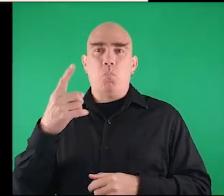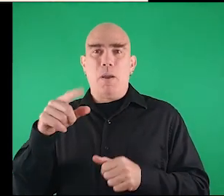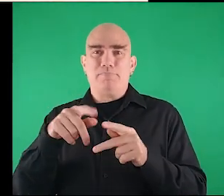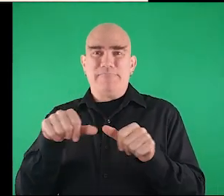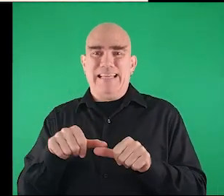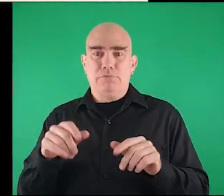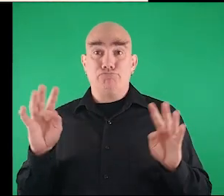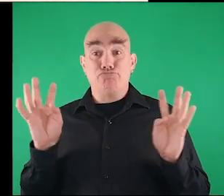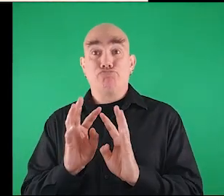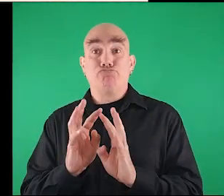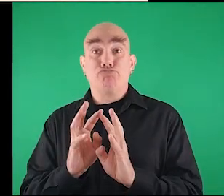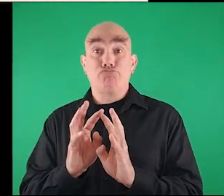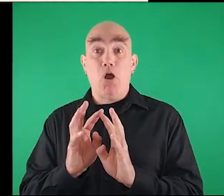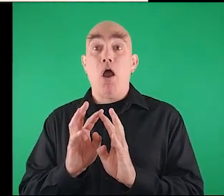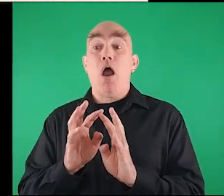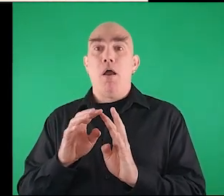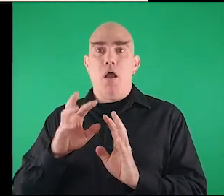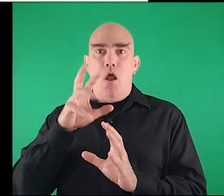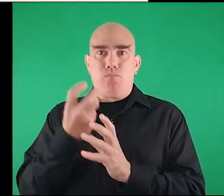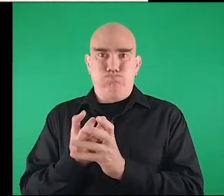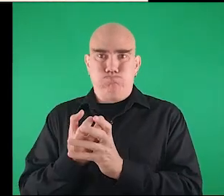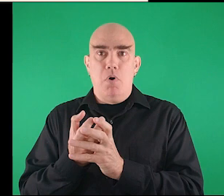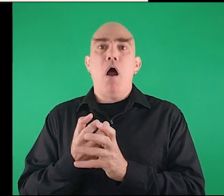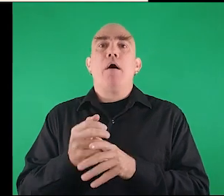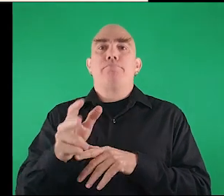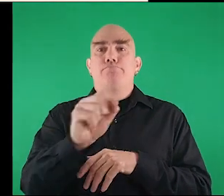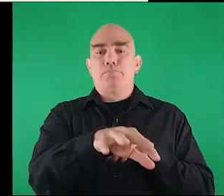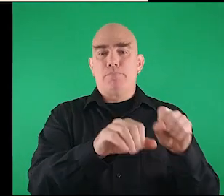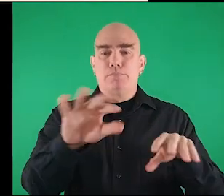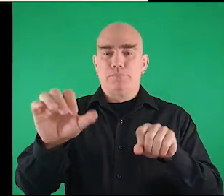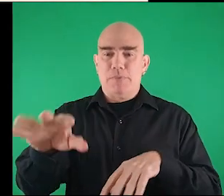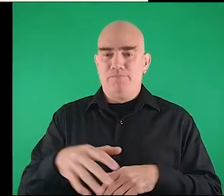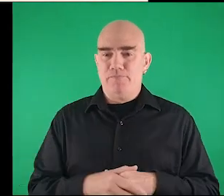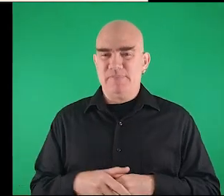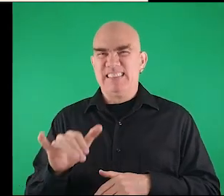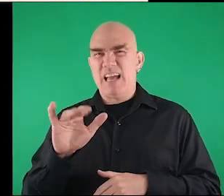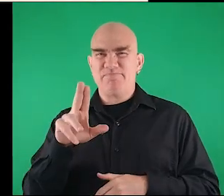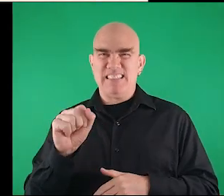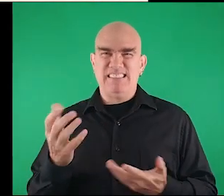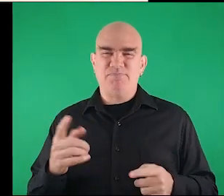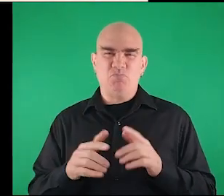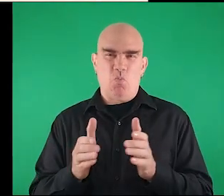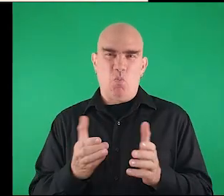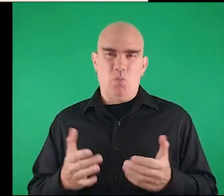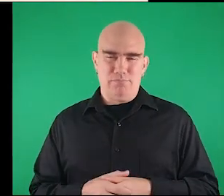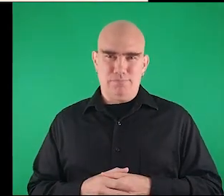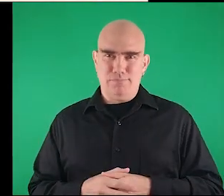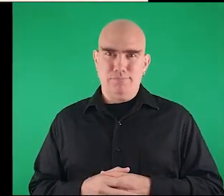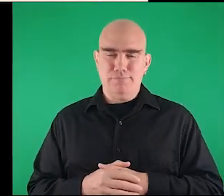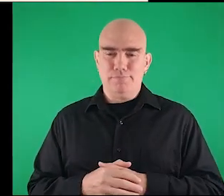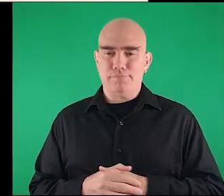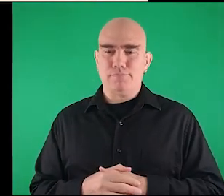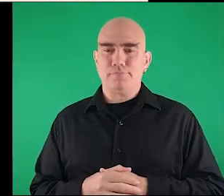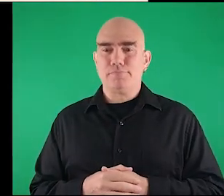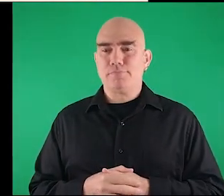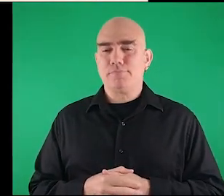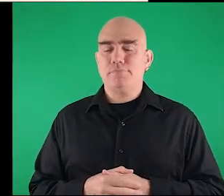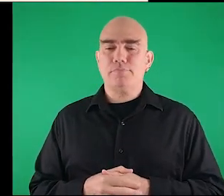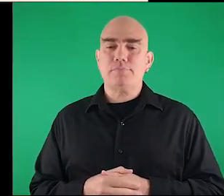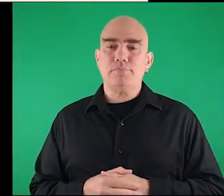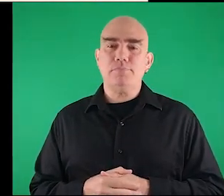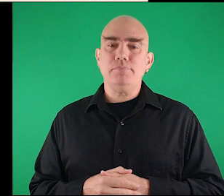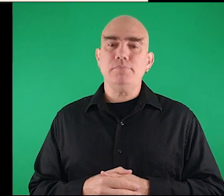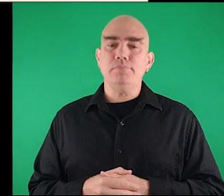a drop the people in different place that is like a bus but in small